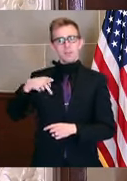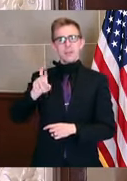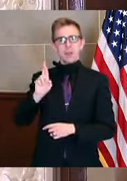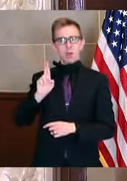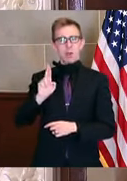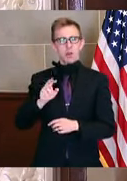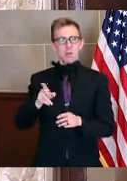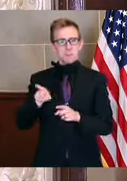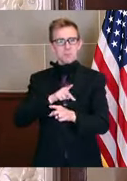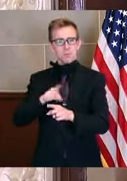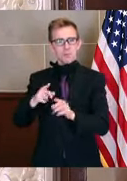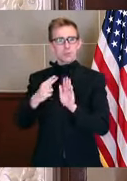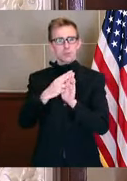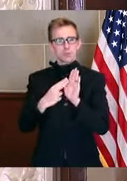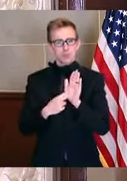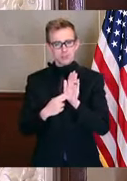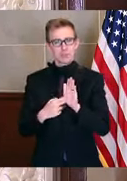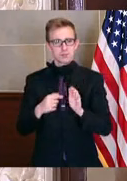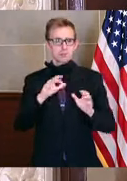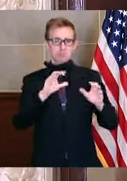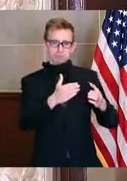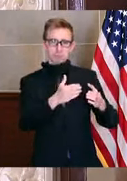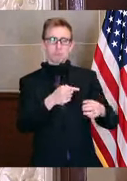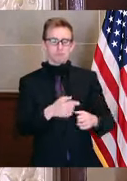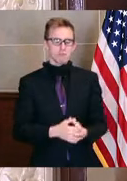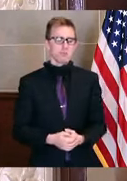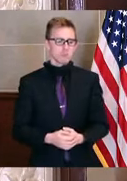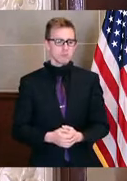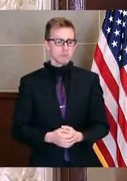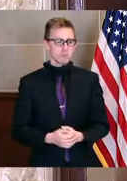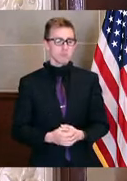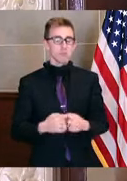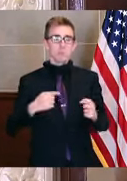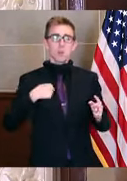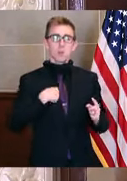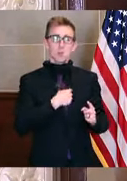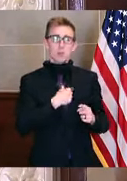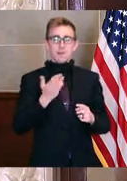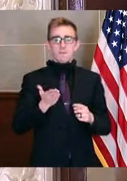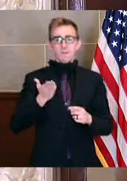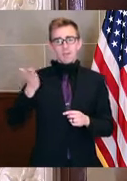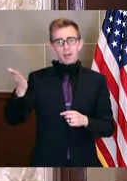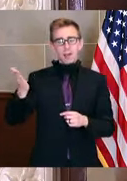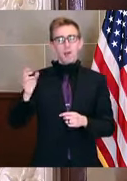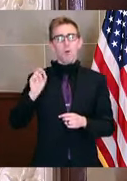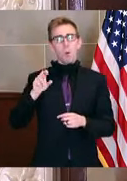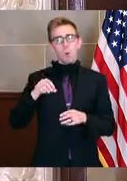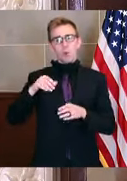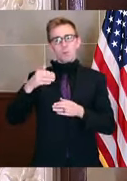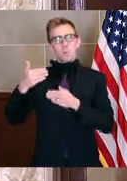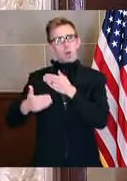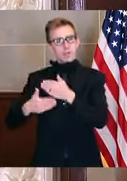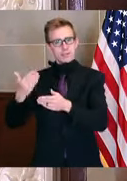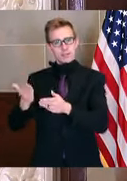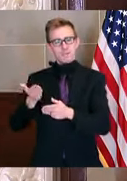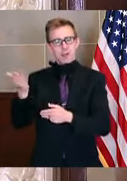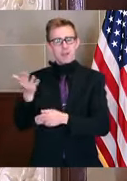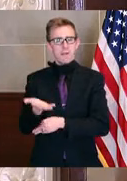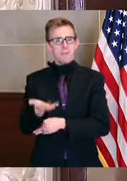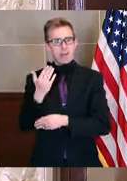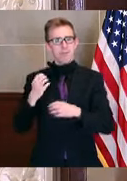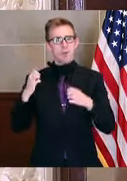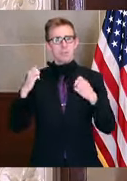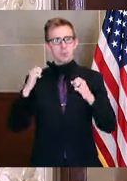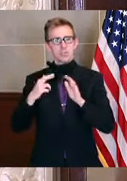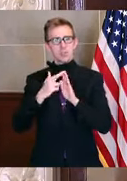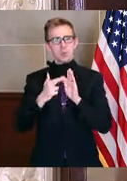alone. We have filed or are the process of filing five emergency